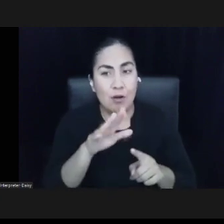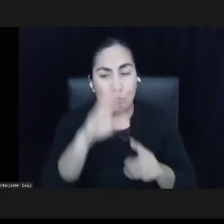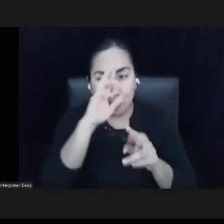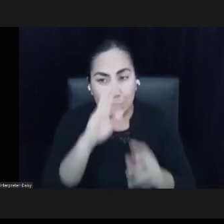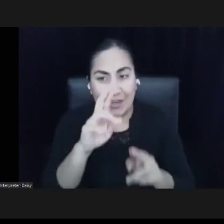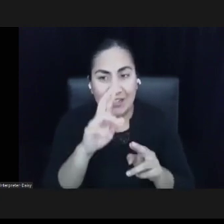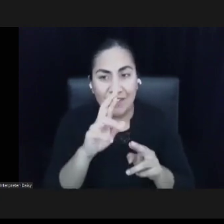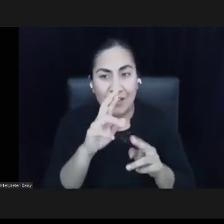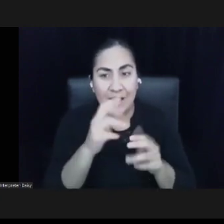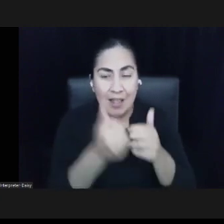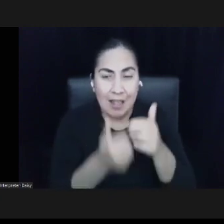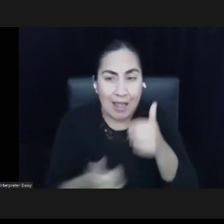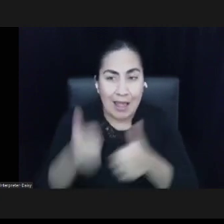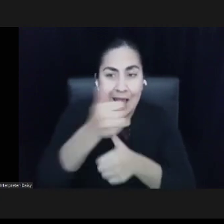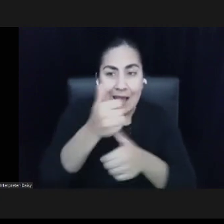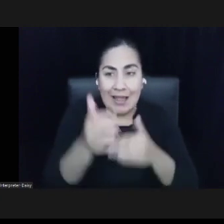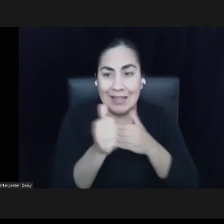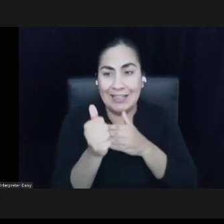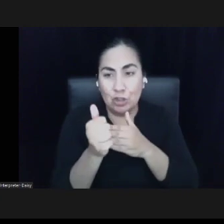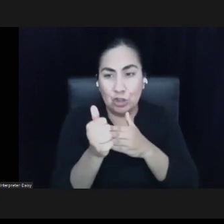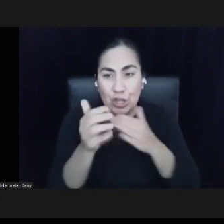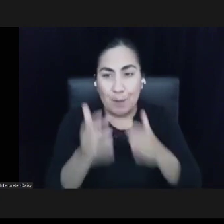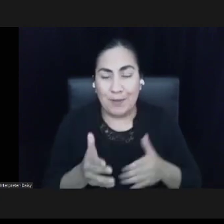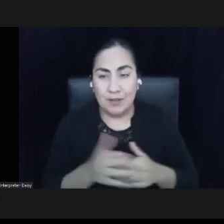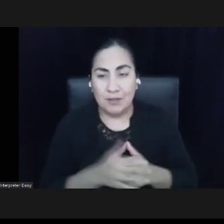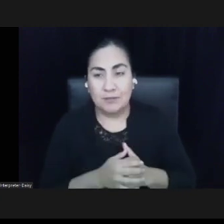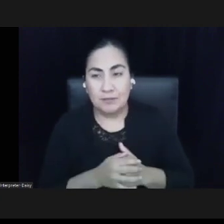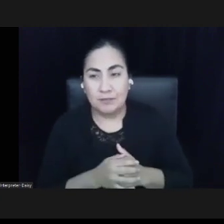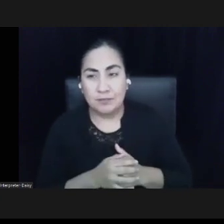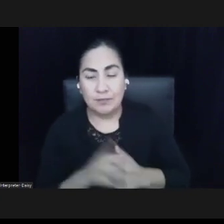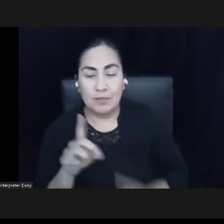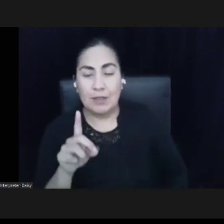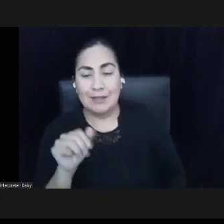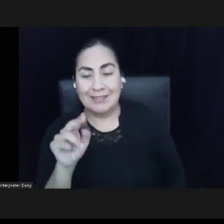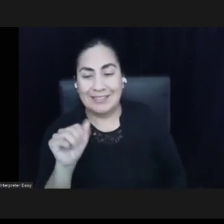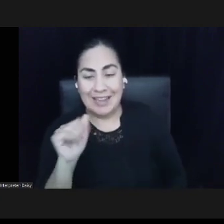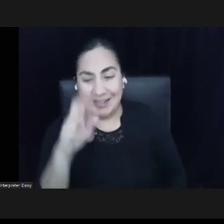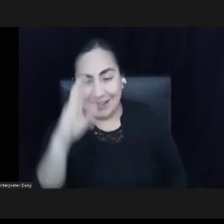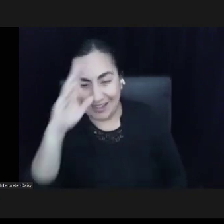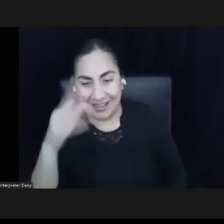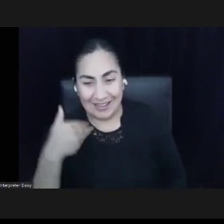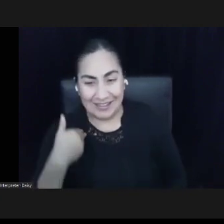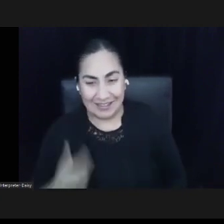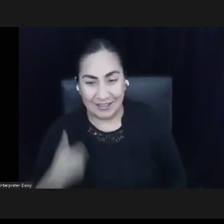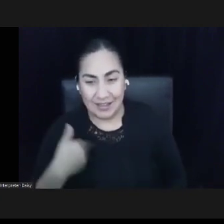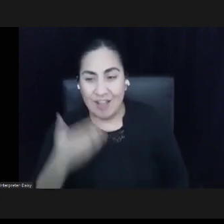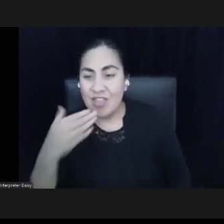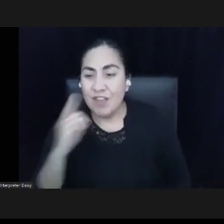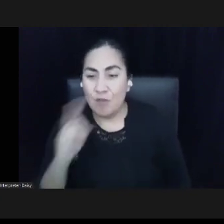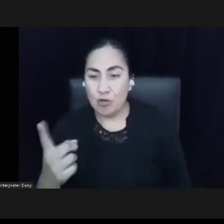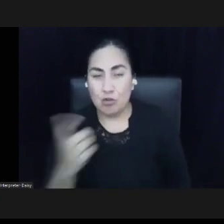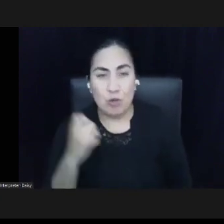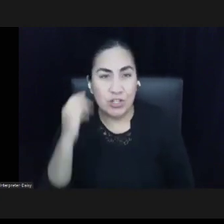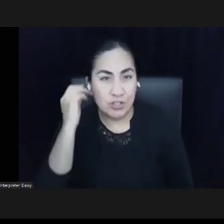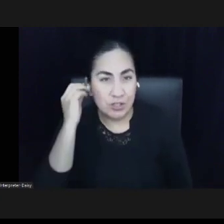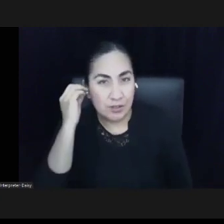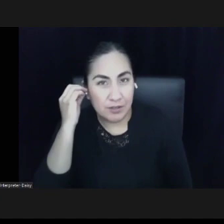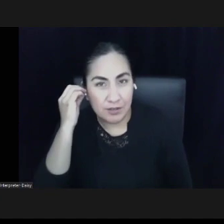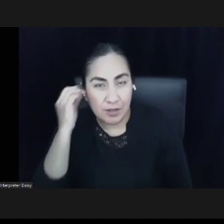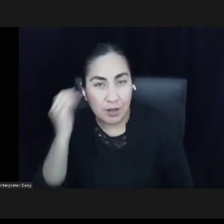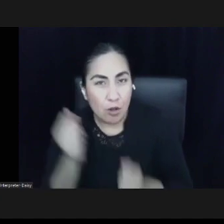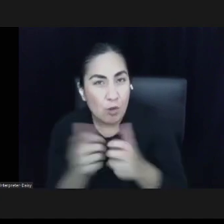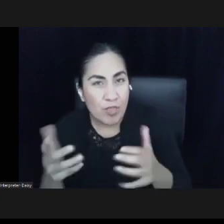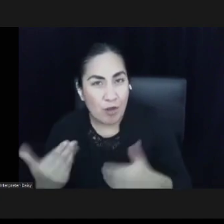This is Dana. Thank you for that question. So without having more of a context about the